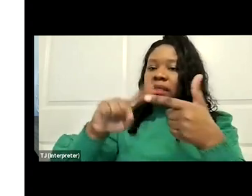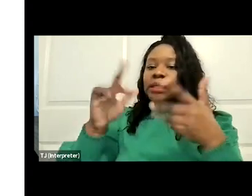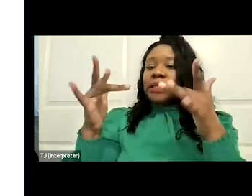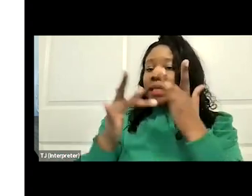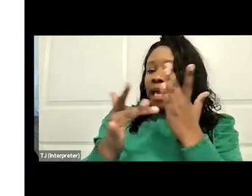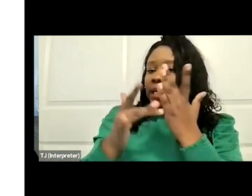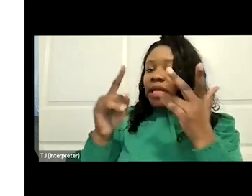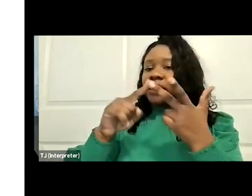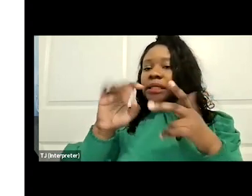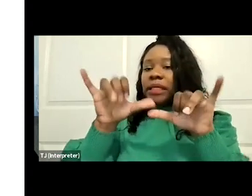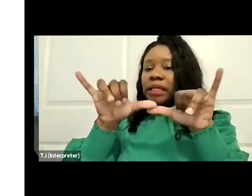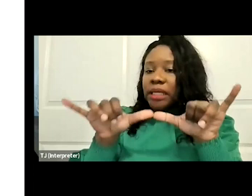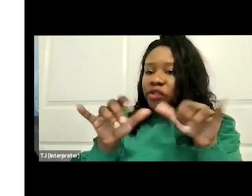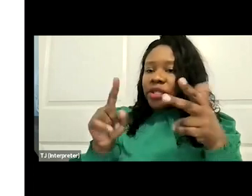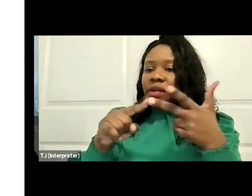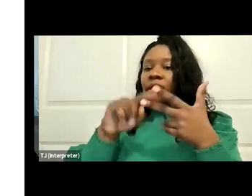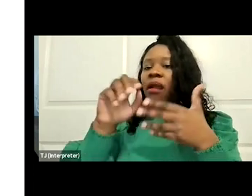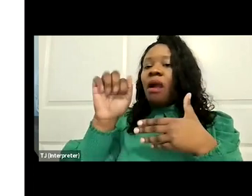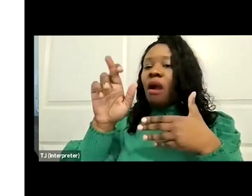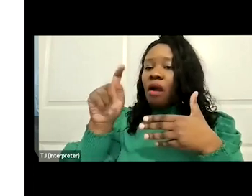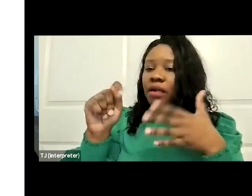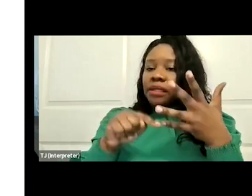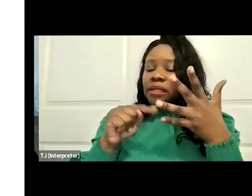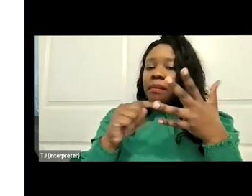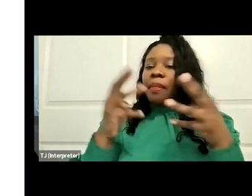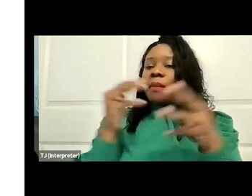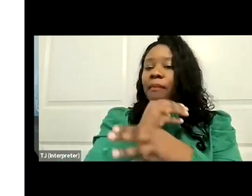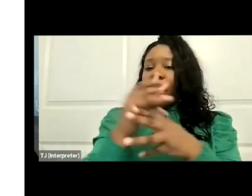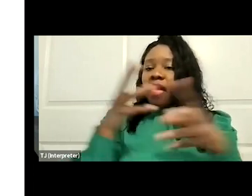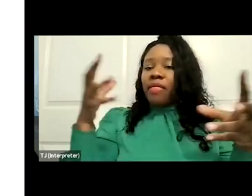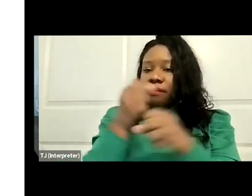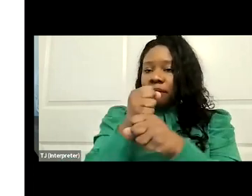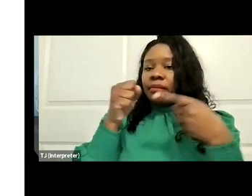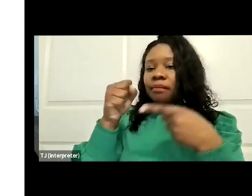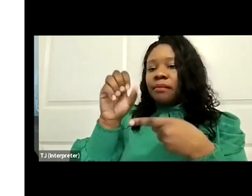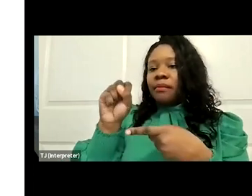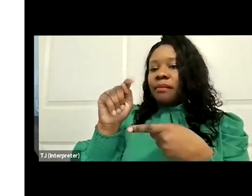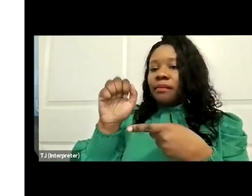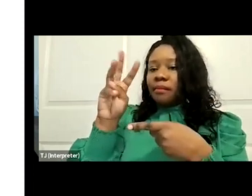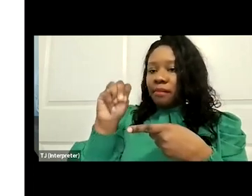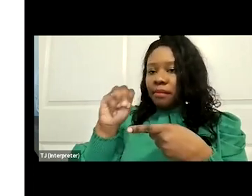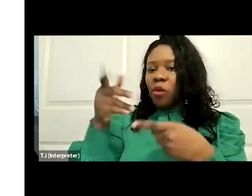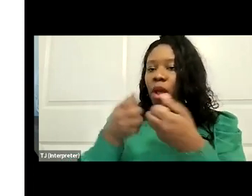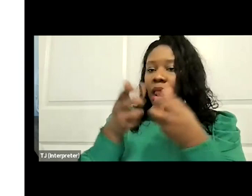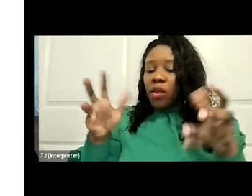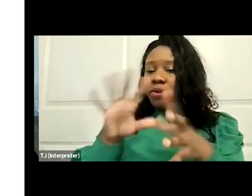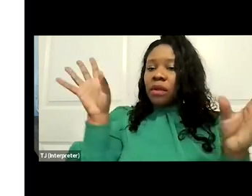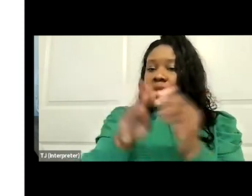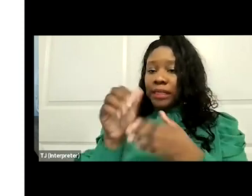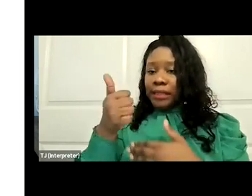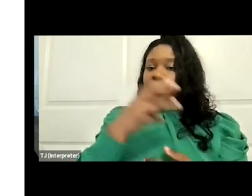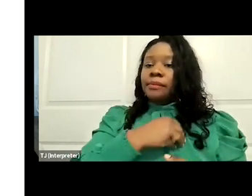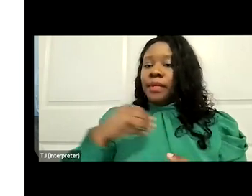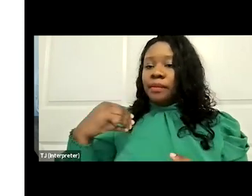arts, and math. And the STEAM Caucus will be losing us a total of 10 members,